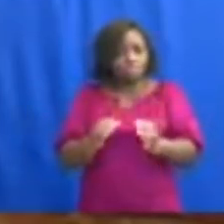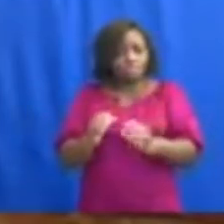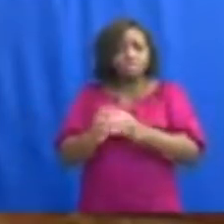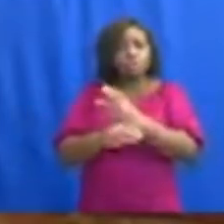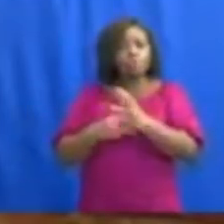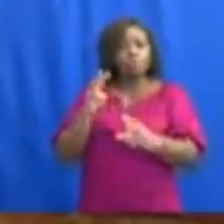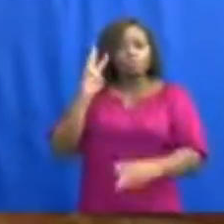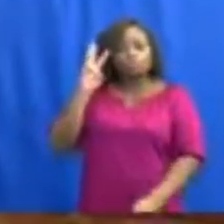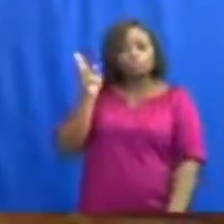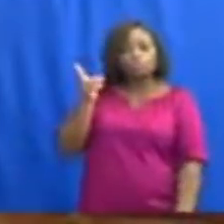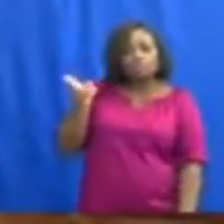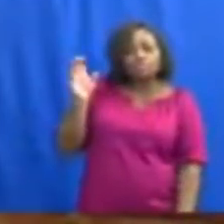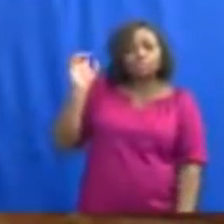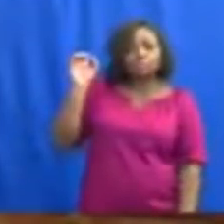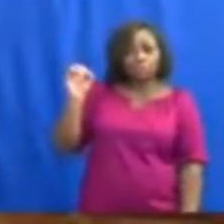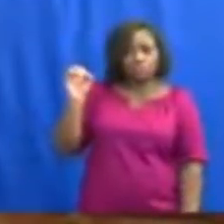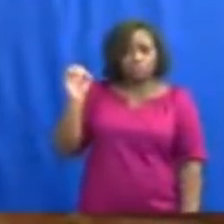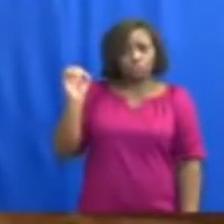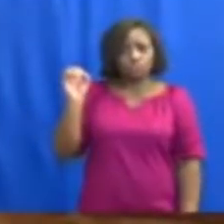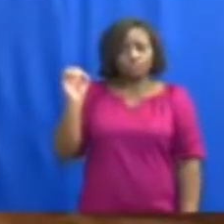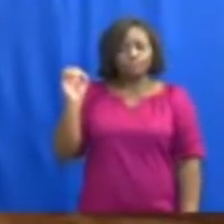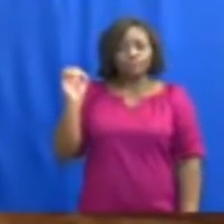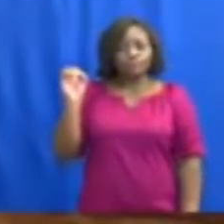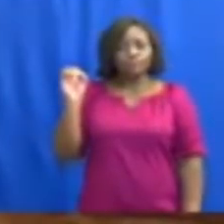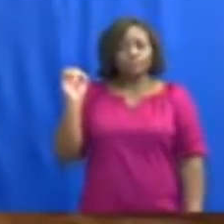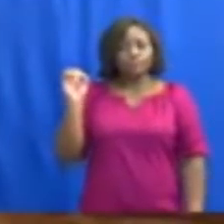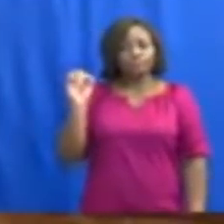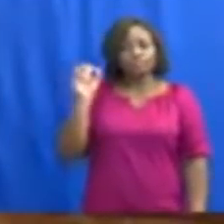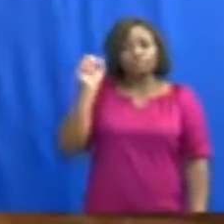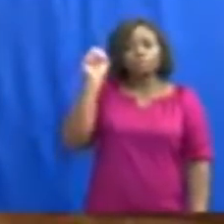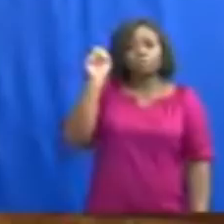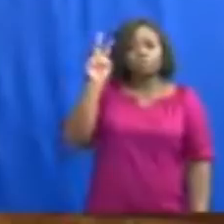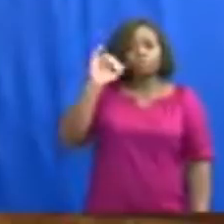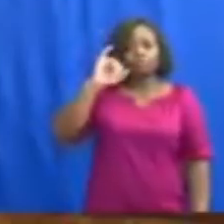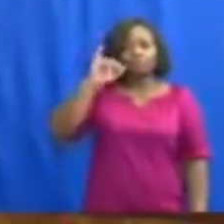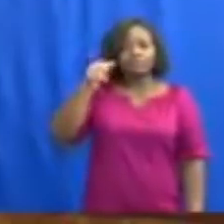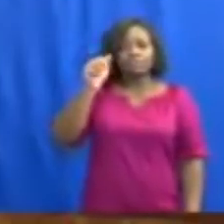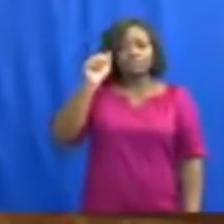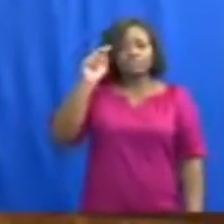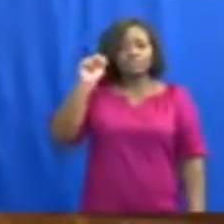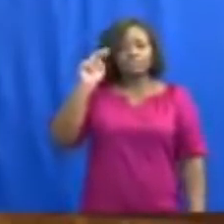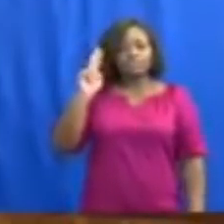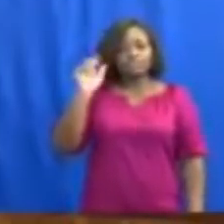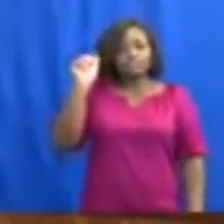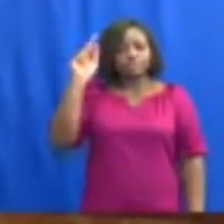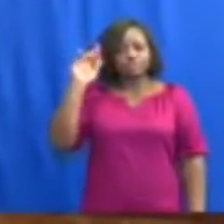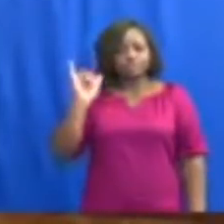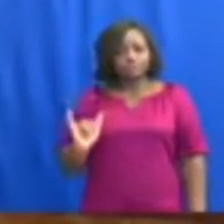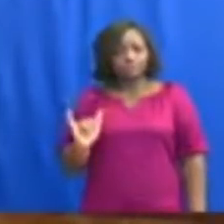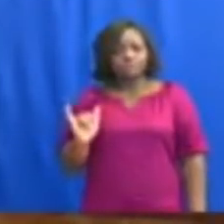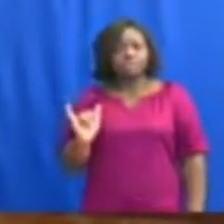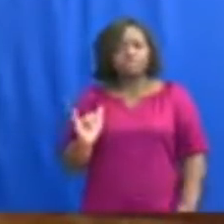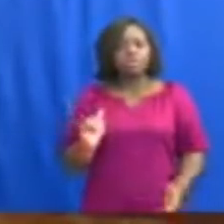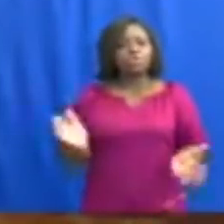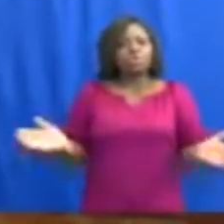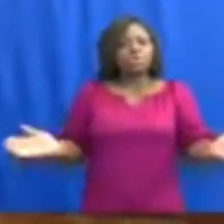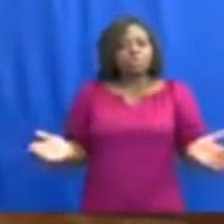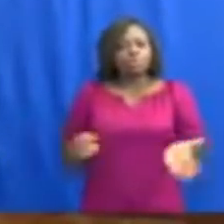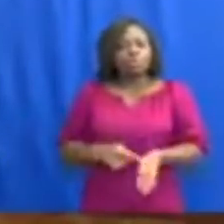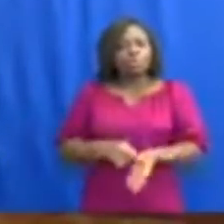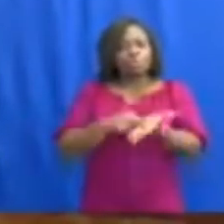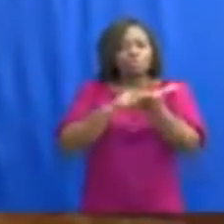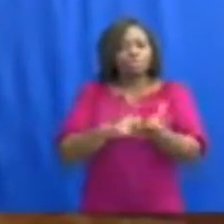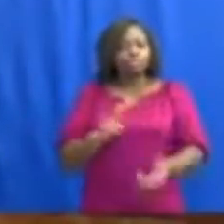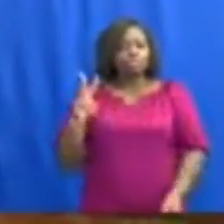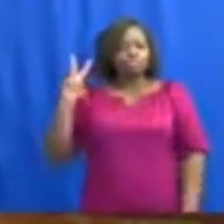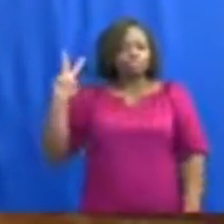Health Organization, WHO, on 12 January 2020, recommended two main criteria